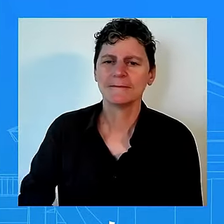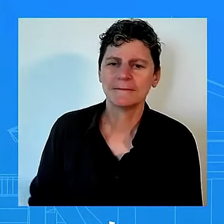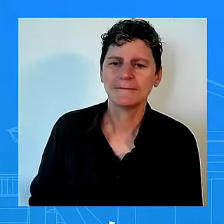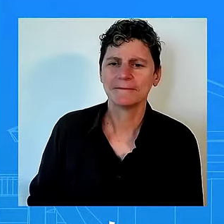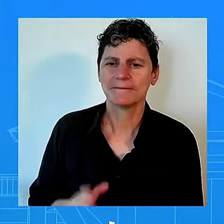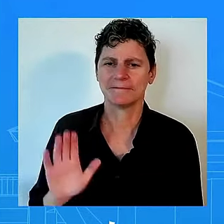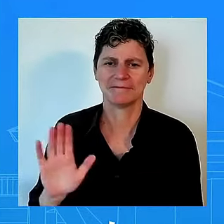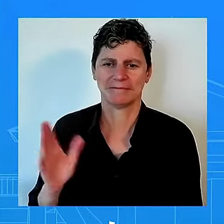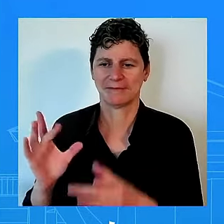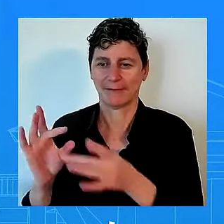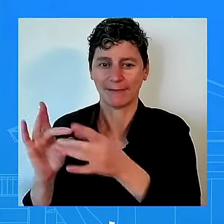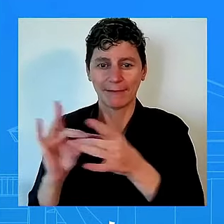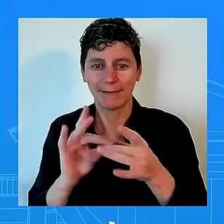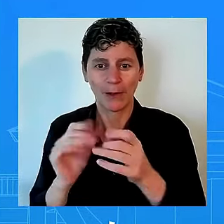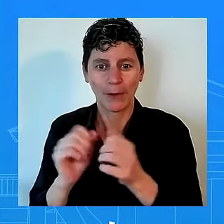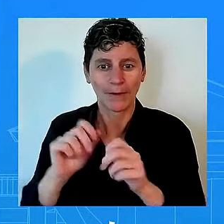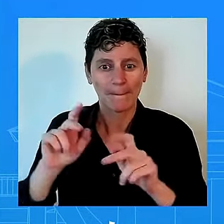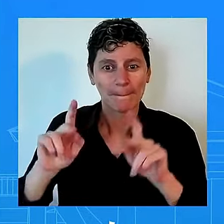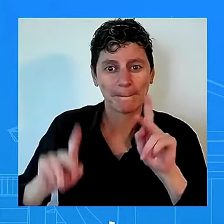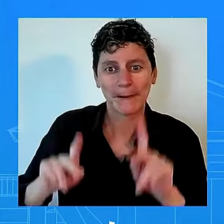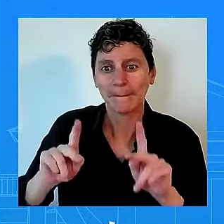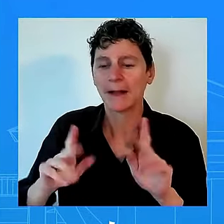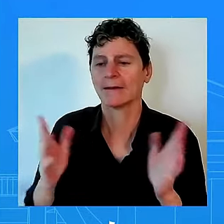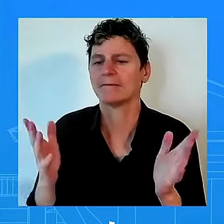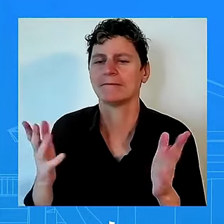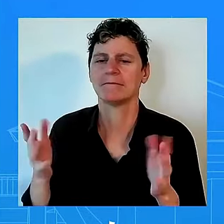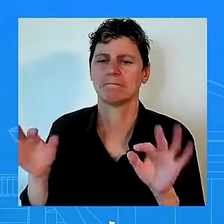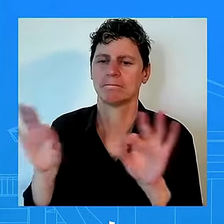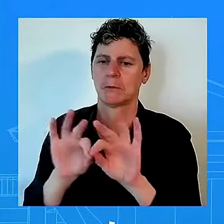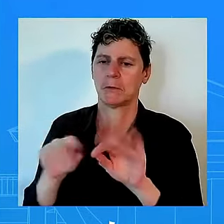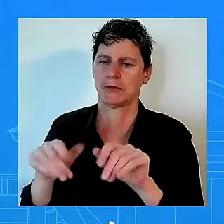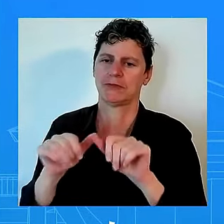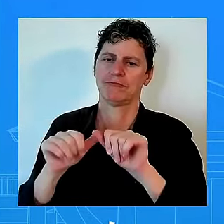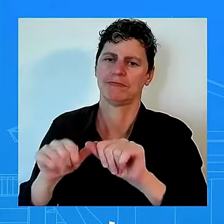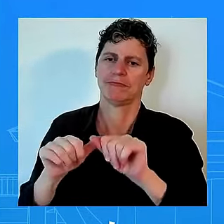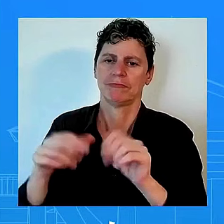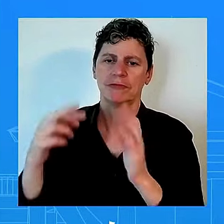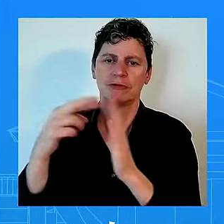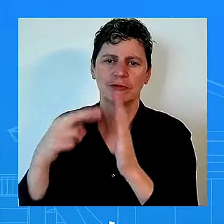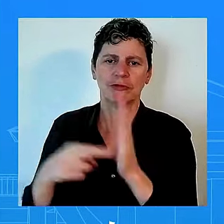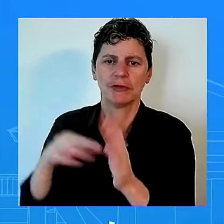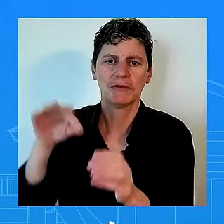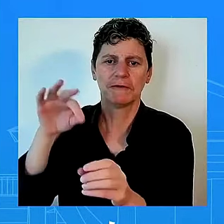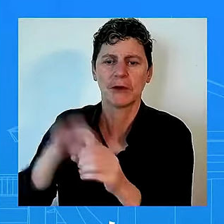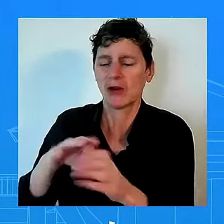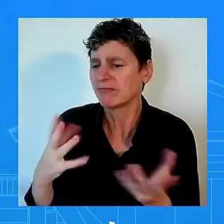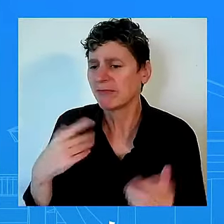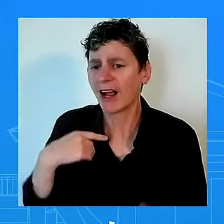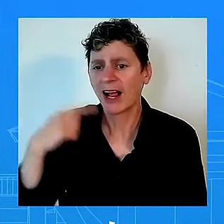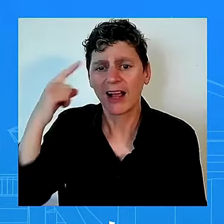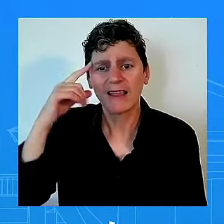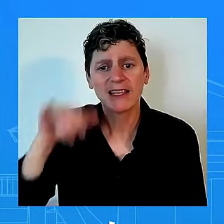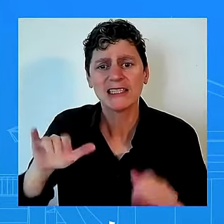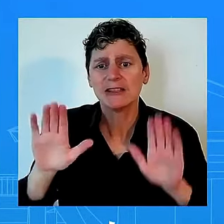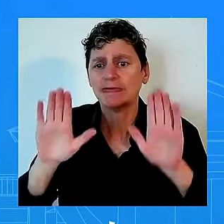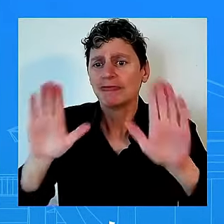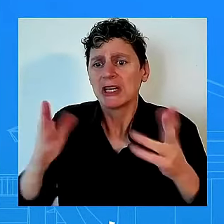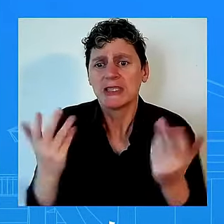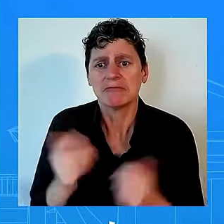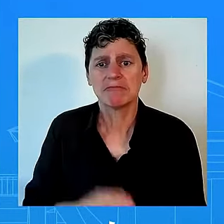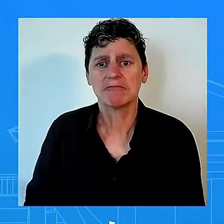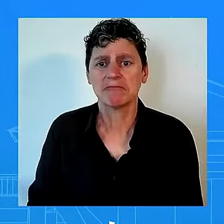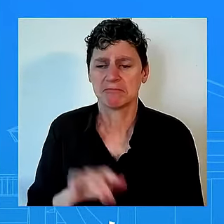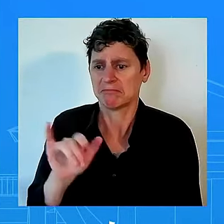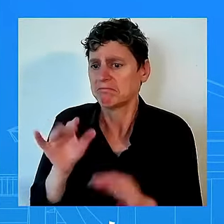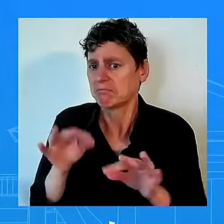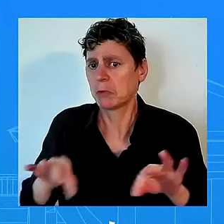to register i think that's great it's important outside of this election i think it's important for people to be able to register and vote that's why